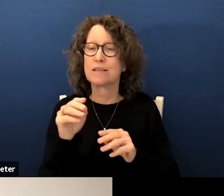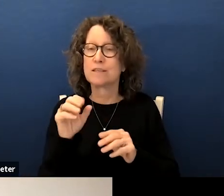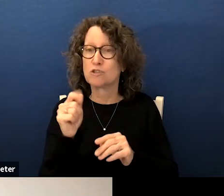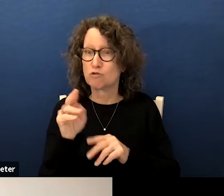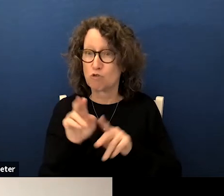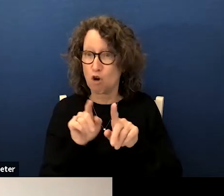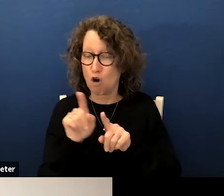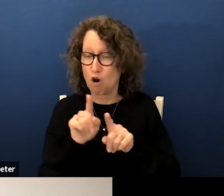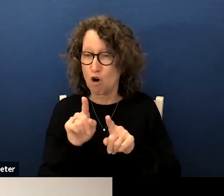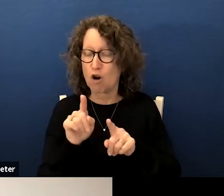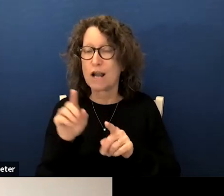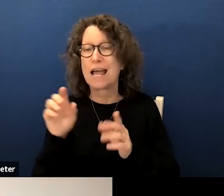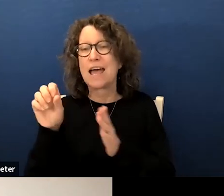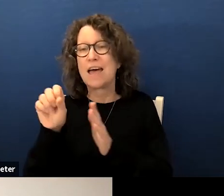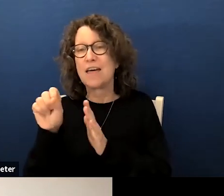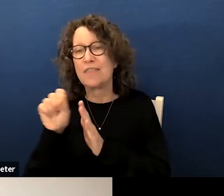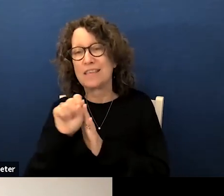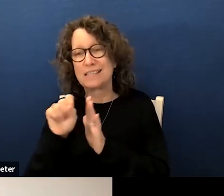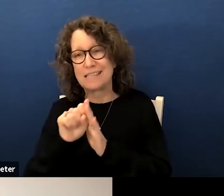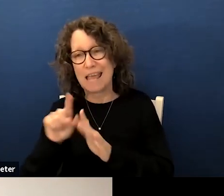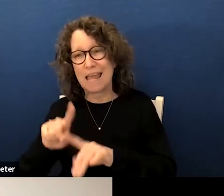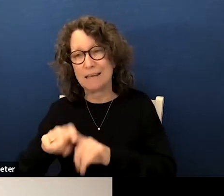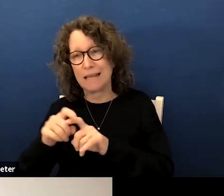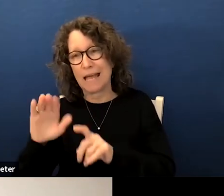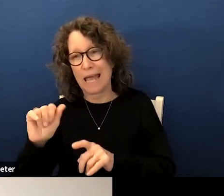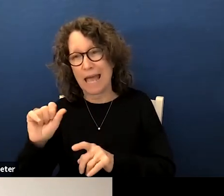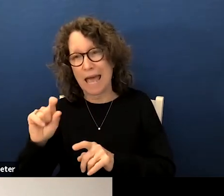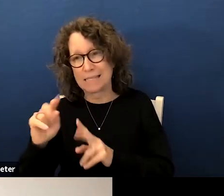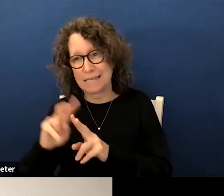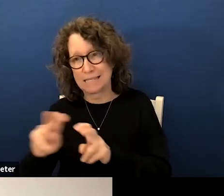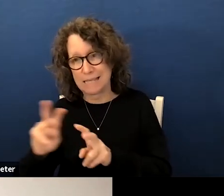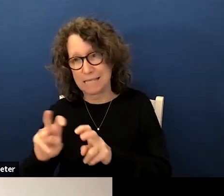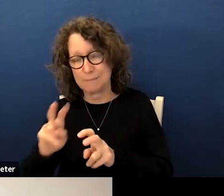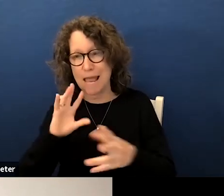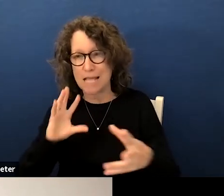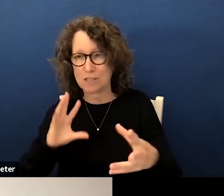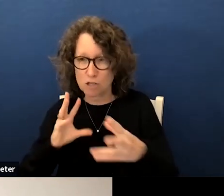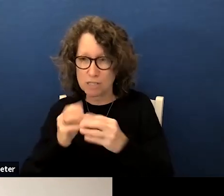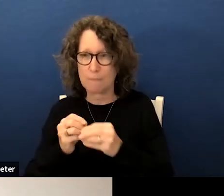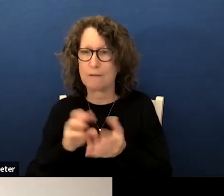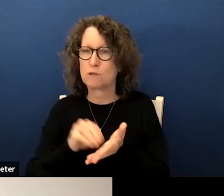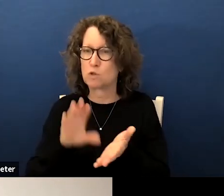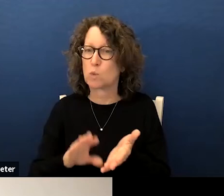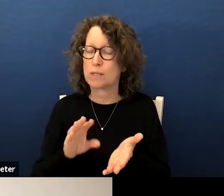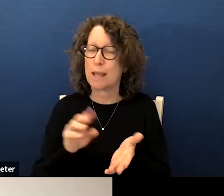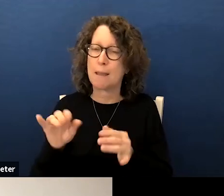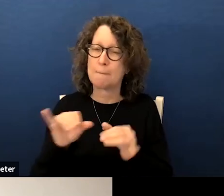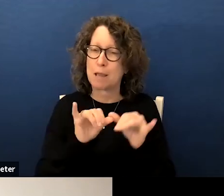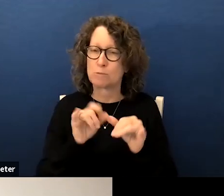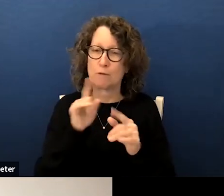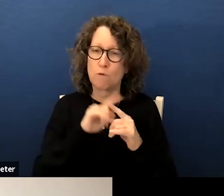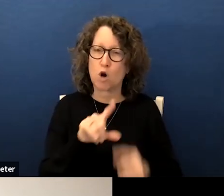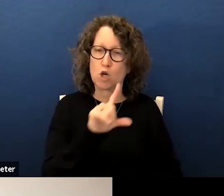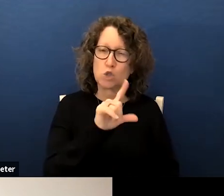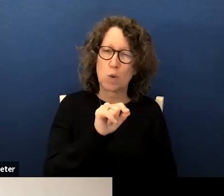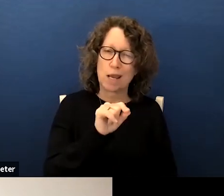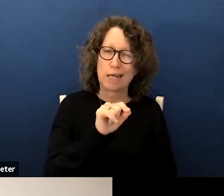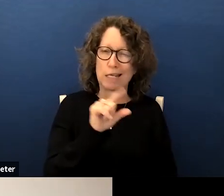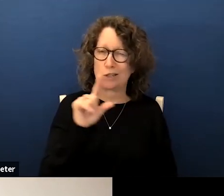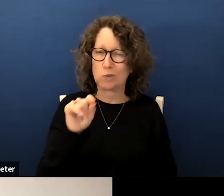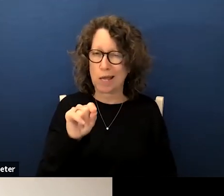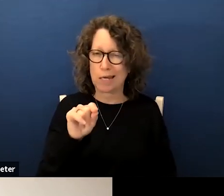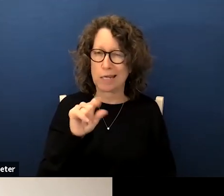suspended casp assessment as our summative student measurement for the 2020